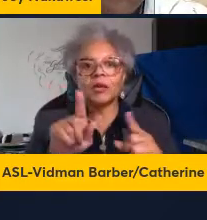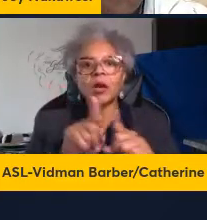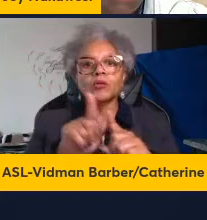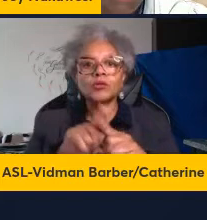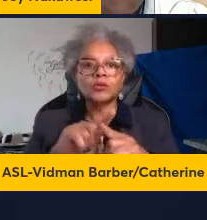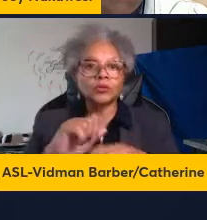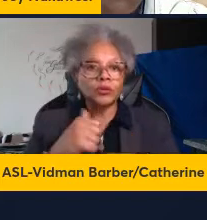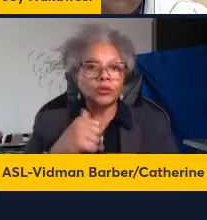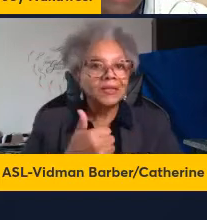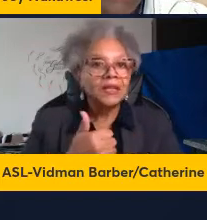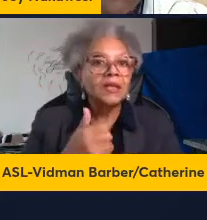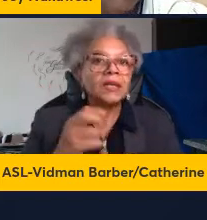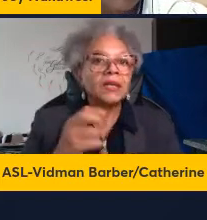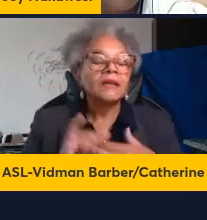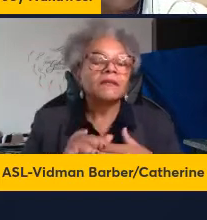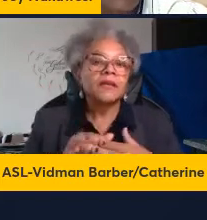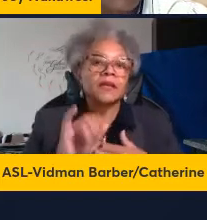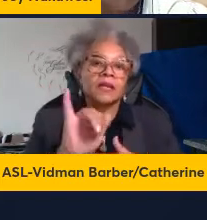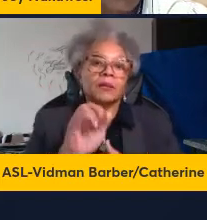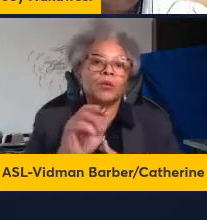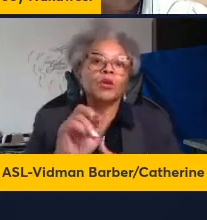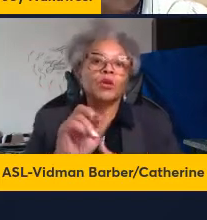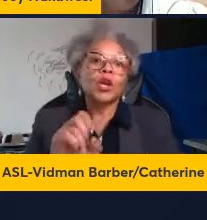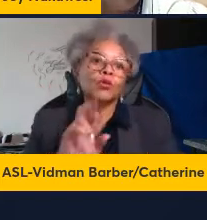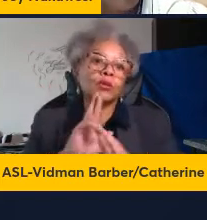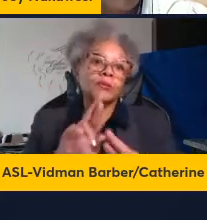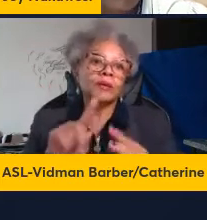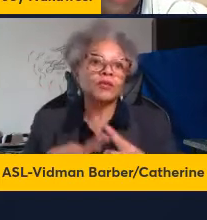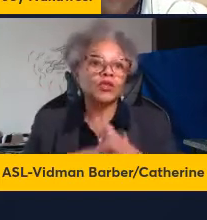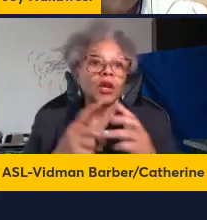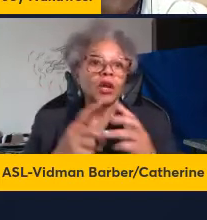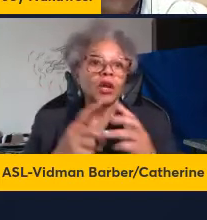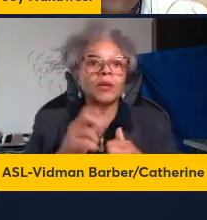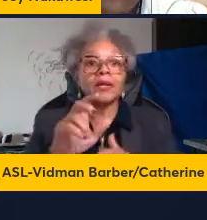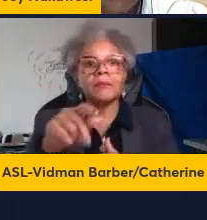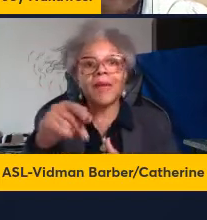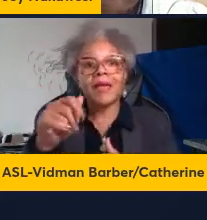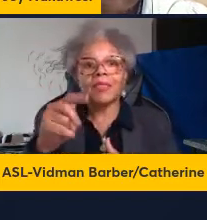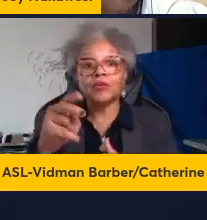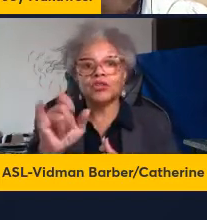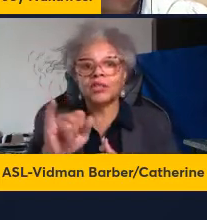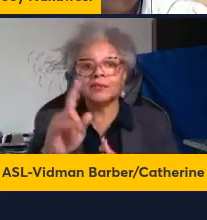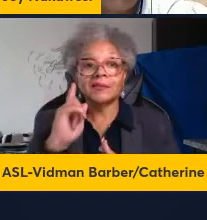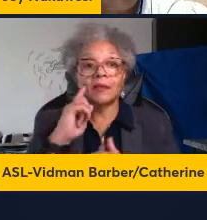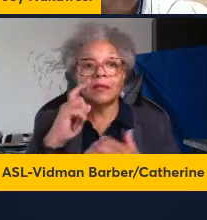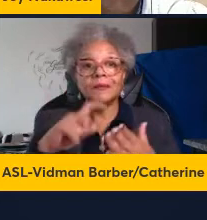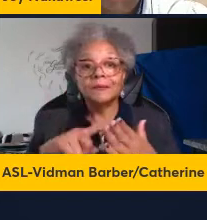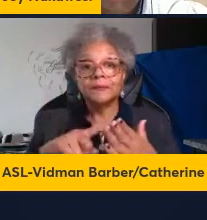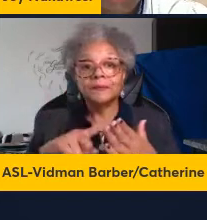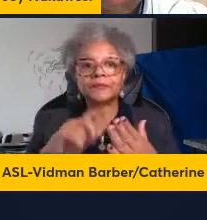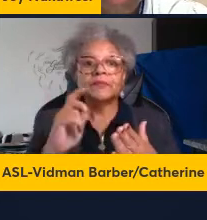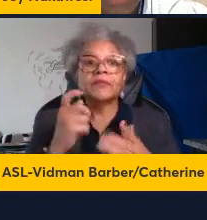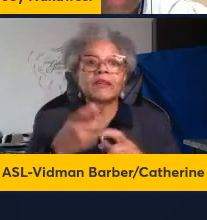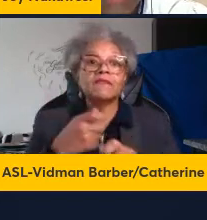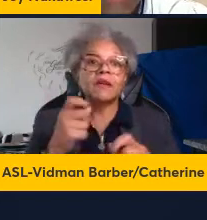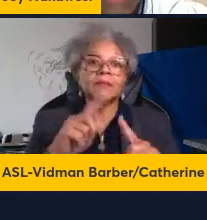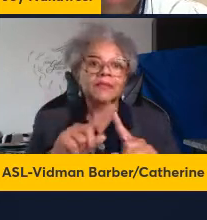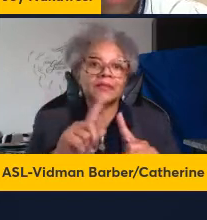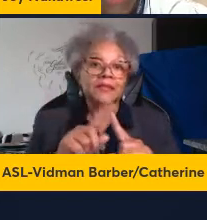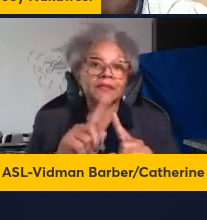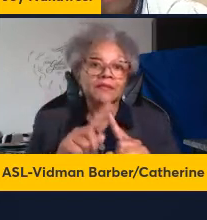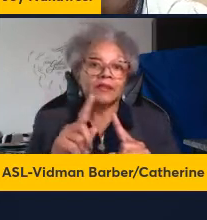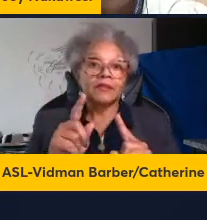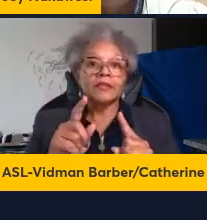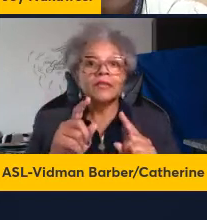the adaptive immune response is initiated when pathogens are detected or sensed via pattern recognition receptors